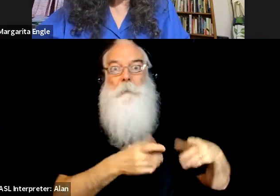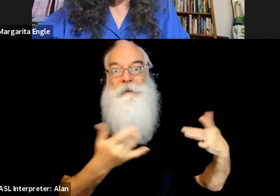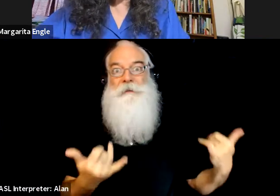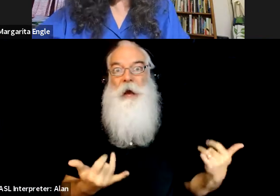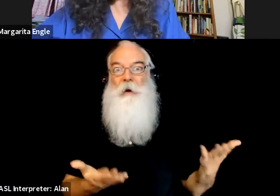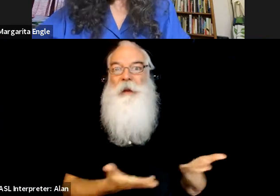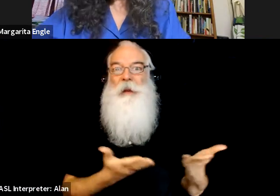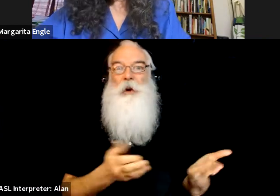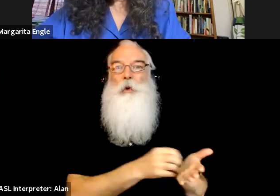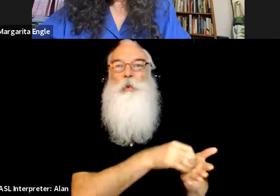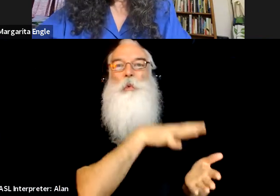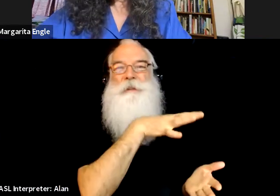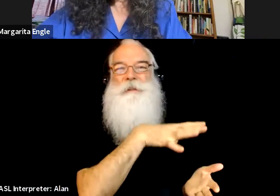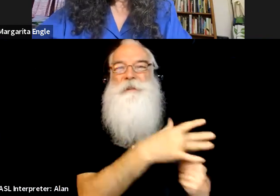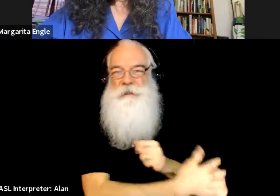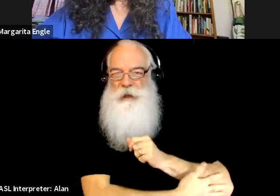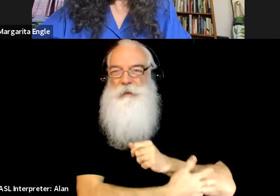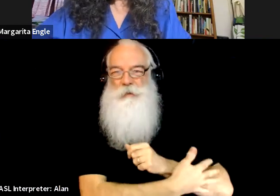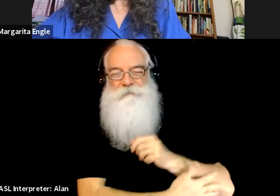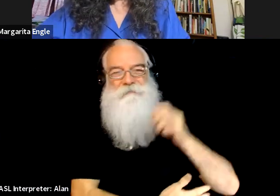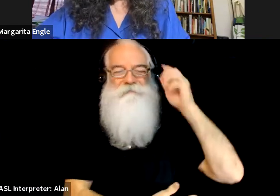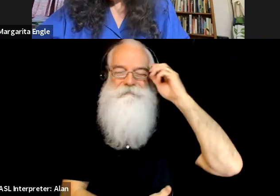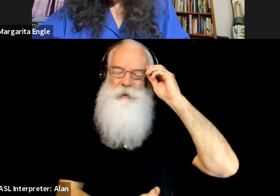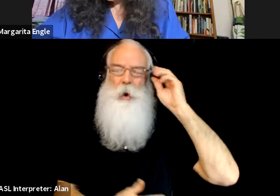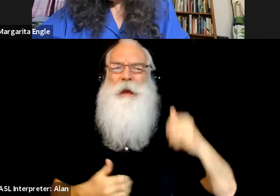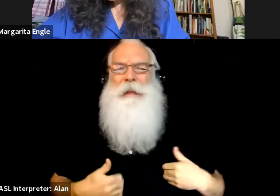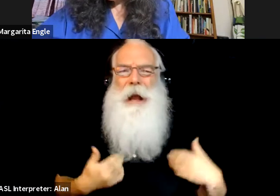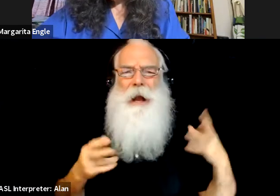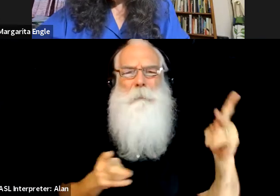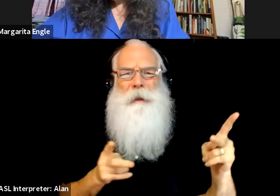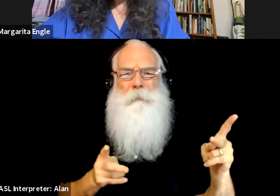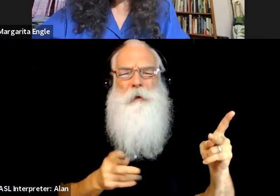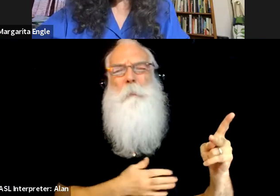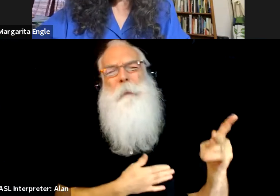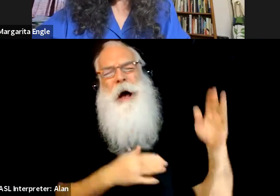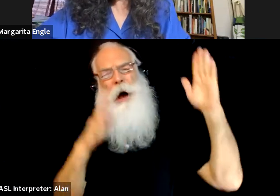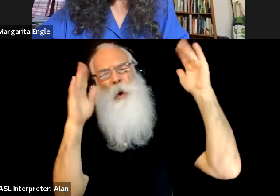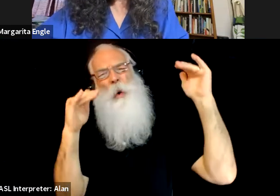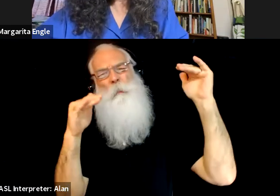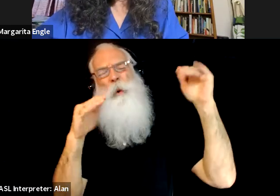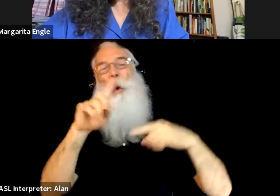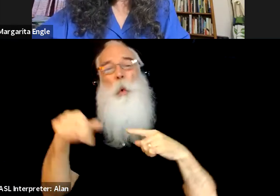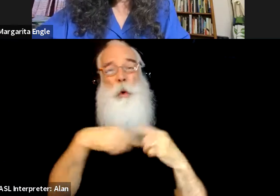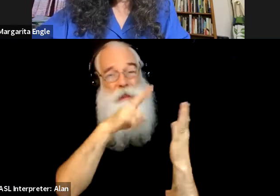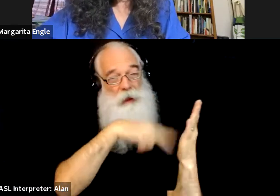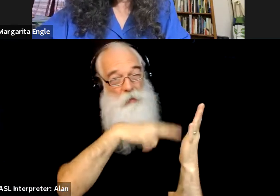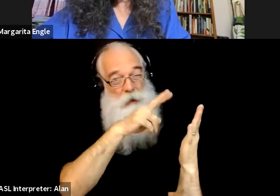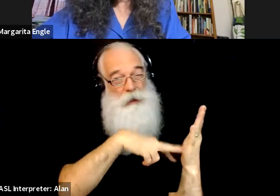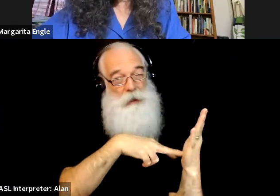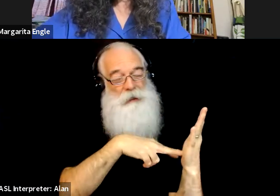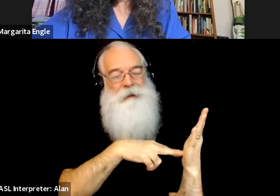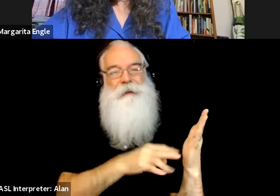would read this with empathy. That would be the one thing that I would hope they could come away from